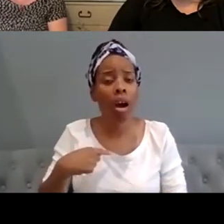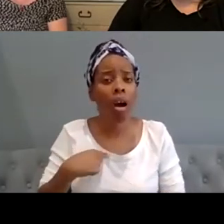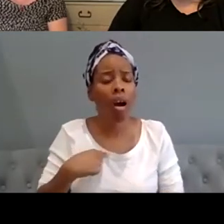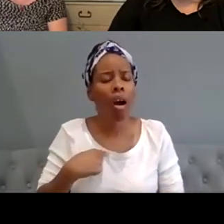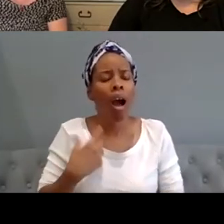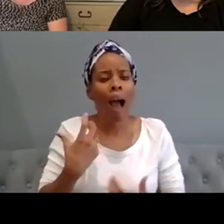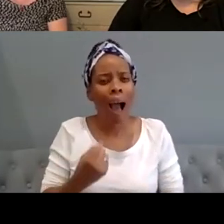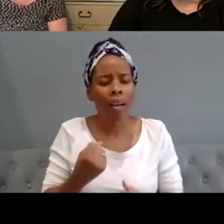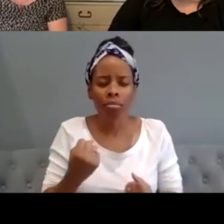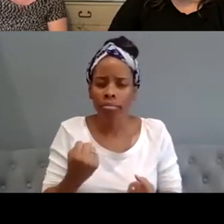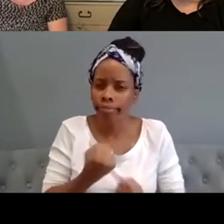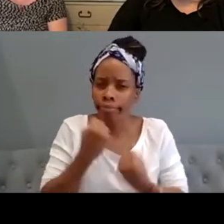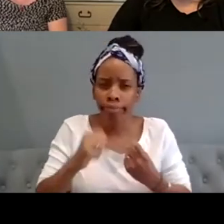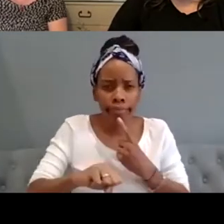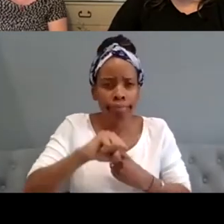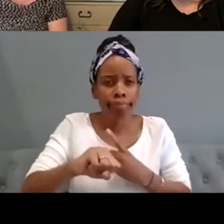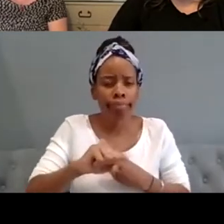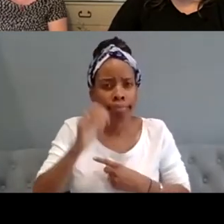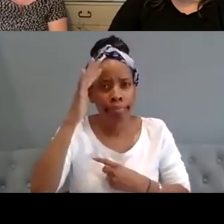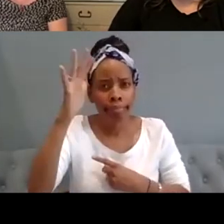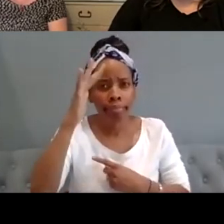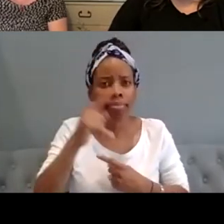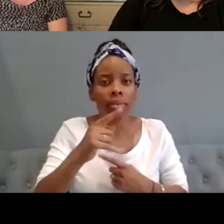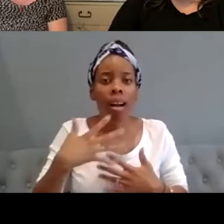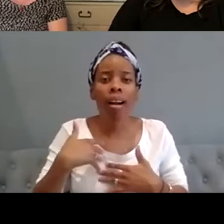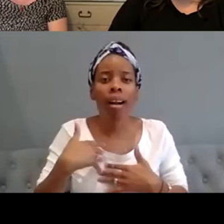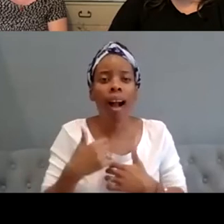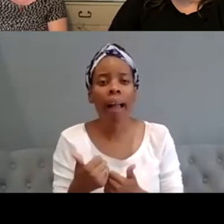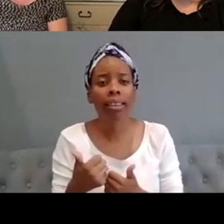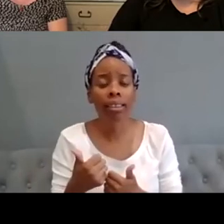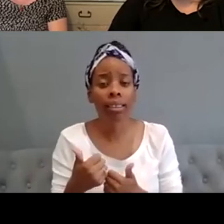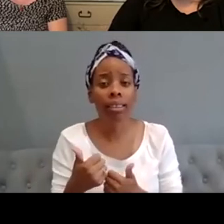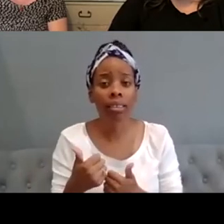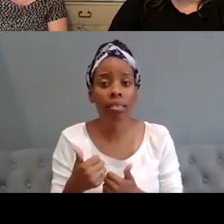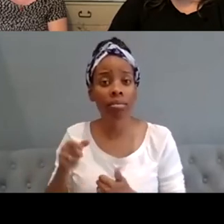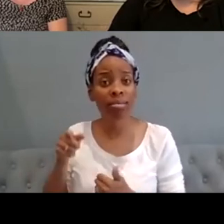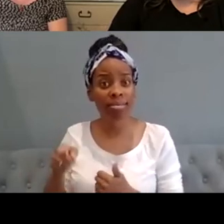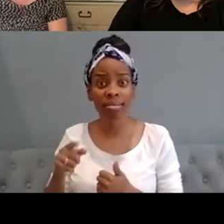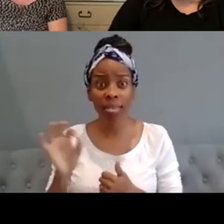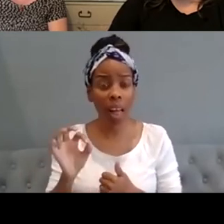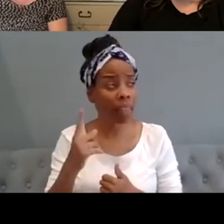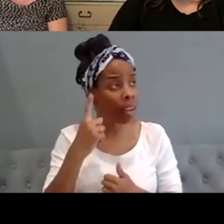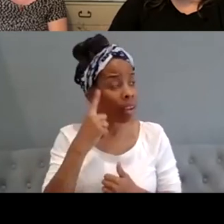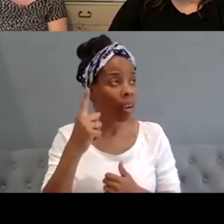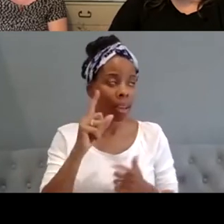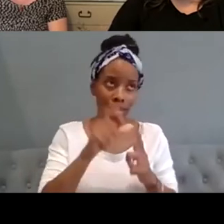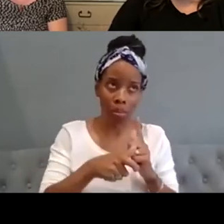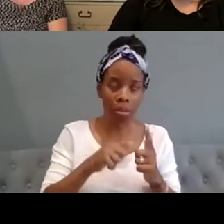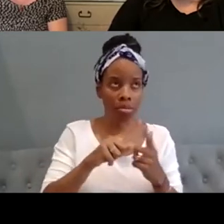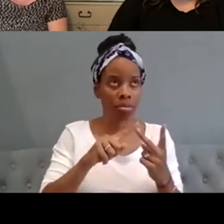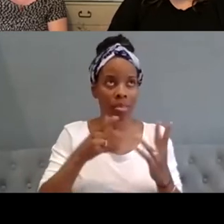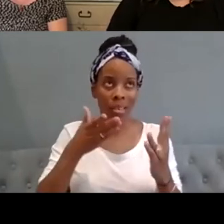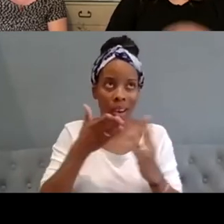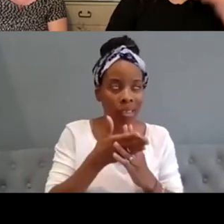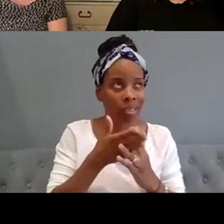and i thought that was lovely because they weren't thinking in terms of disability or access or or any of